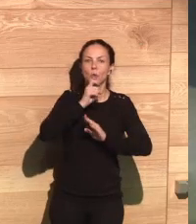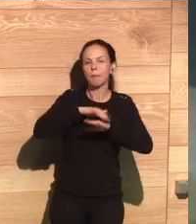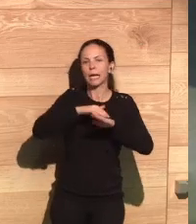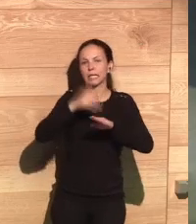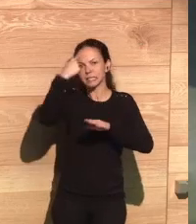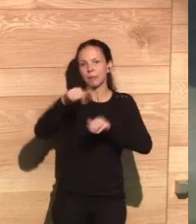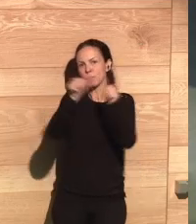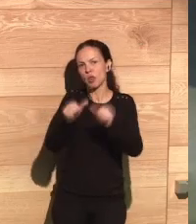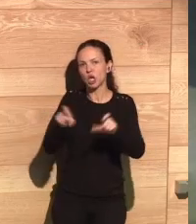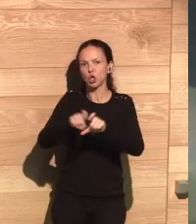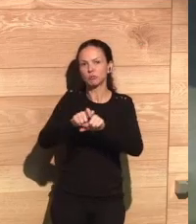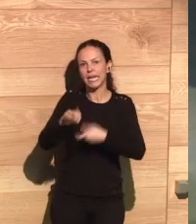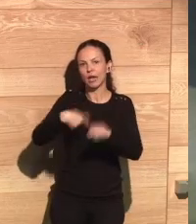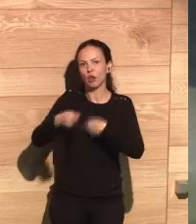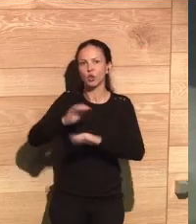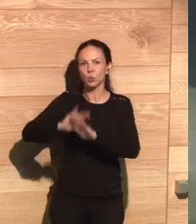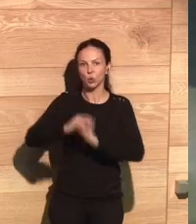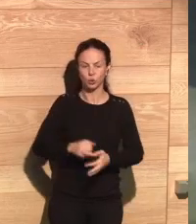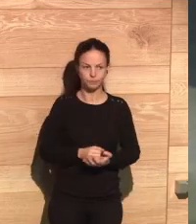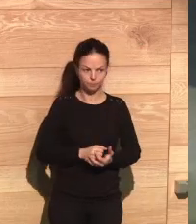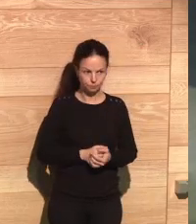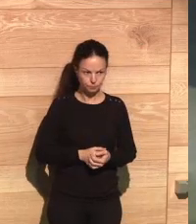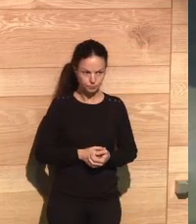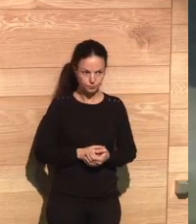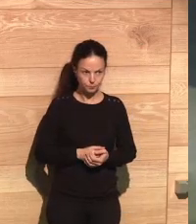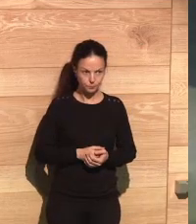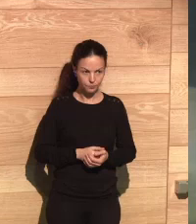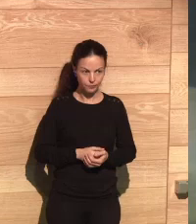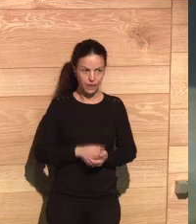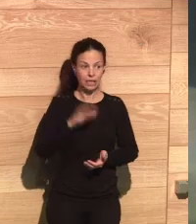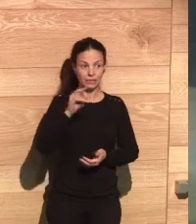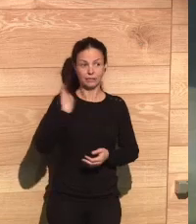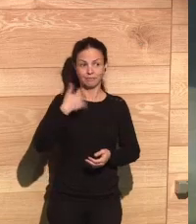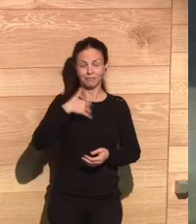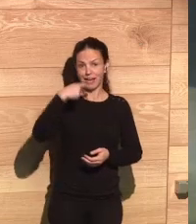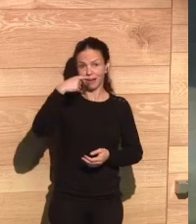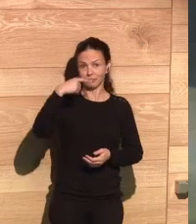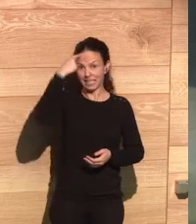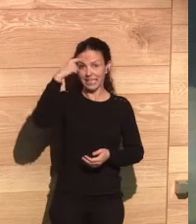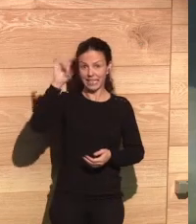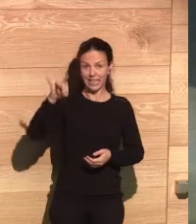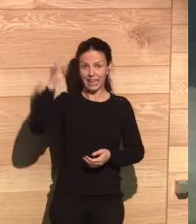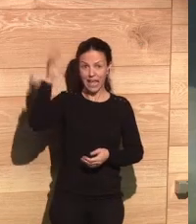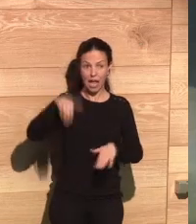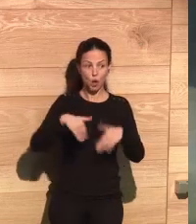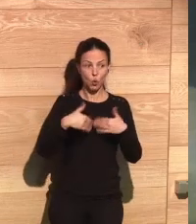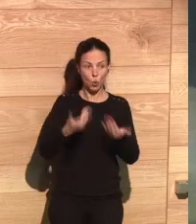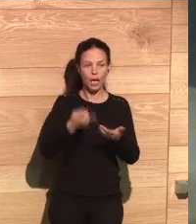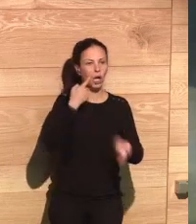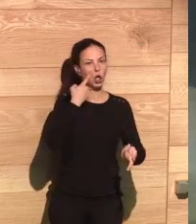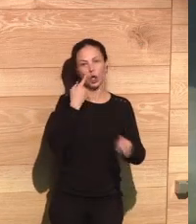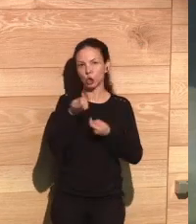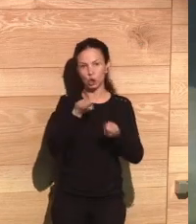customers while at the same time moving forward in your business model? I think that we have also talked about this today.